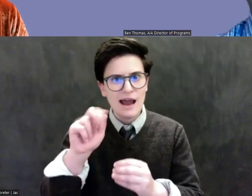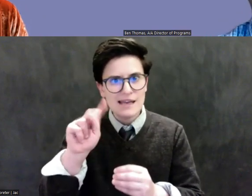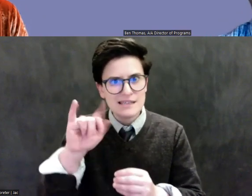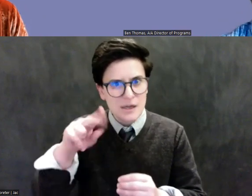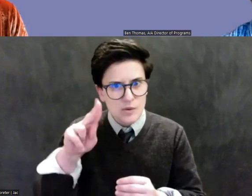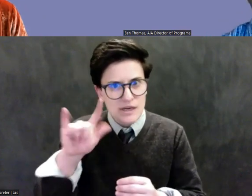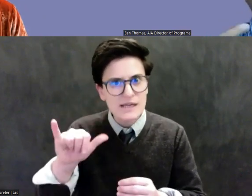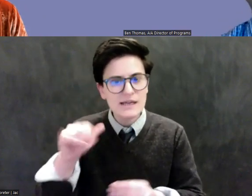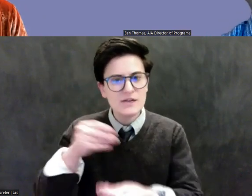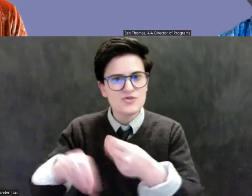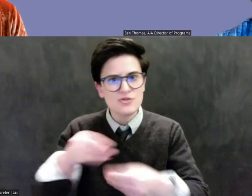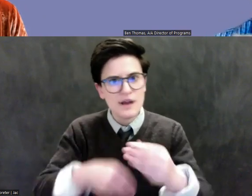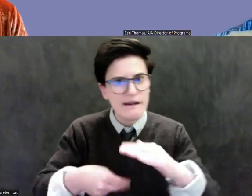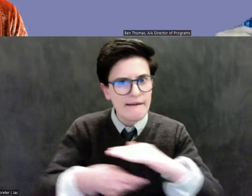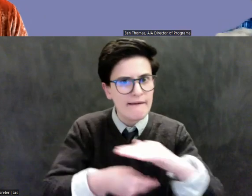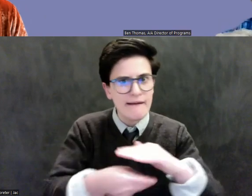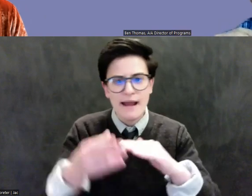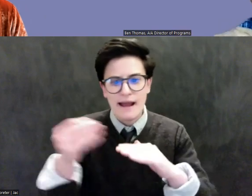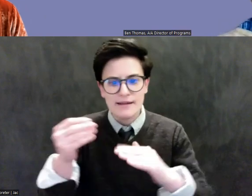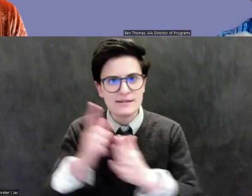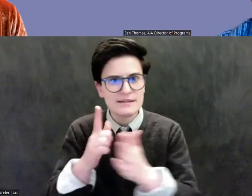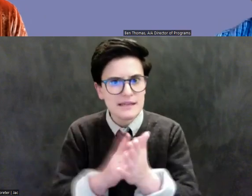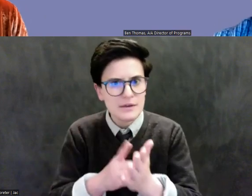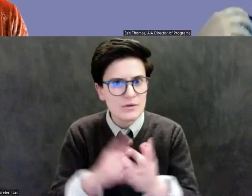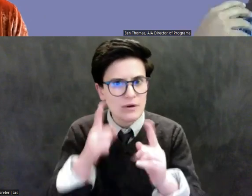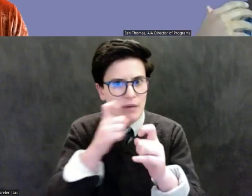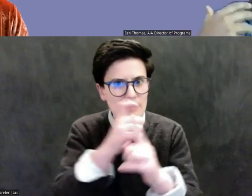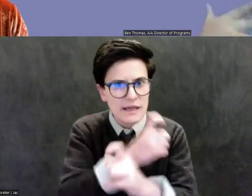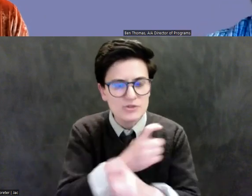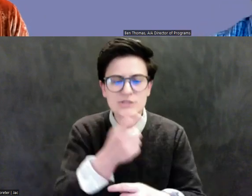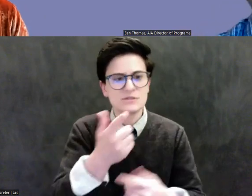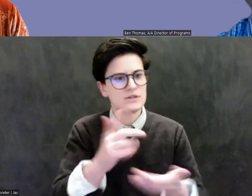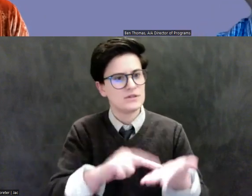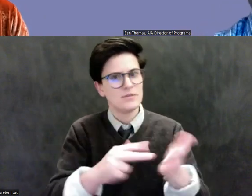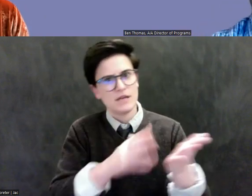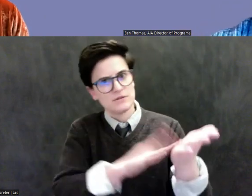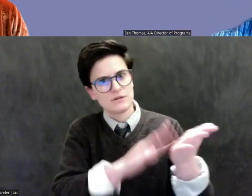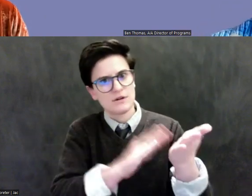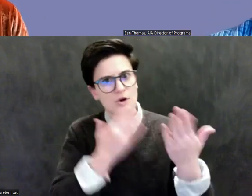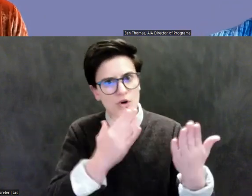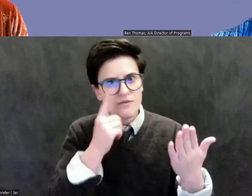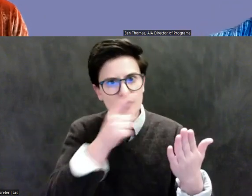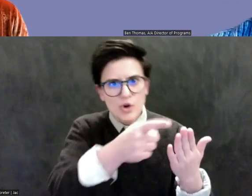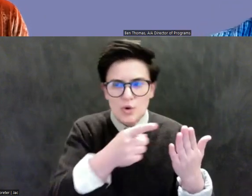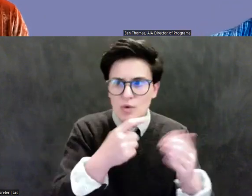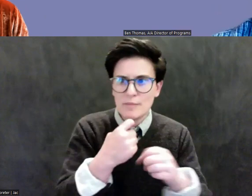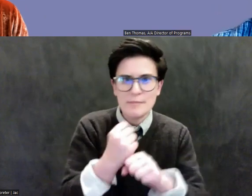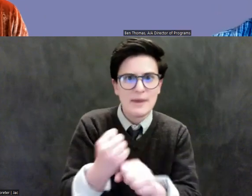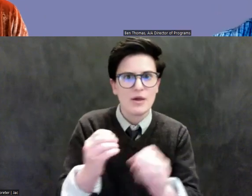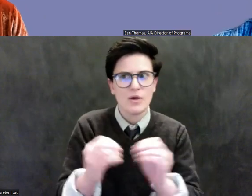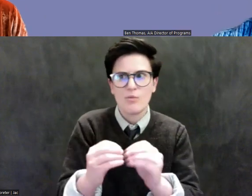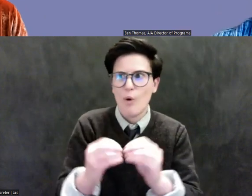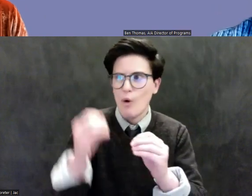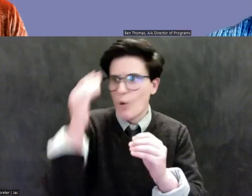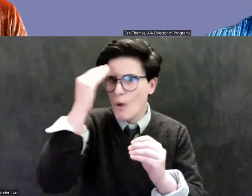and, you know, folks like you who are making this, uh, more, uh, more audible, more visible to the people are able to pay attention to